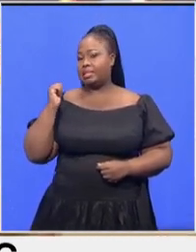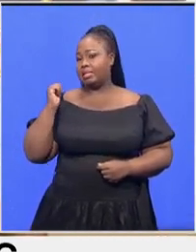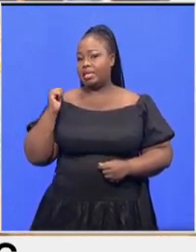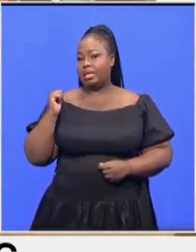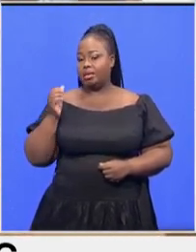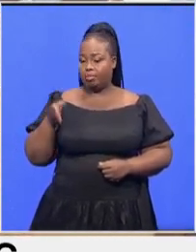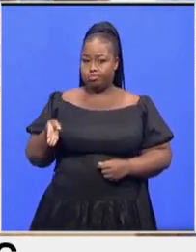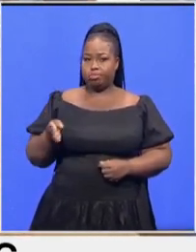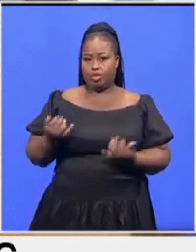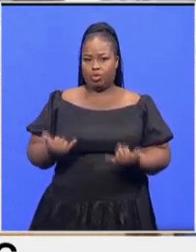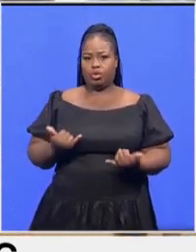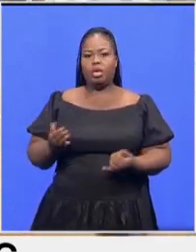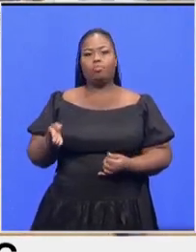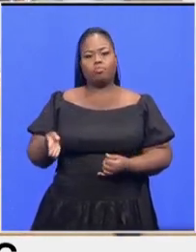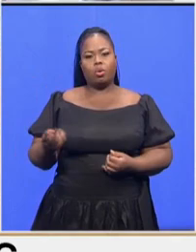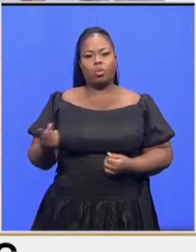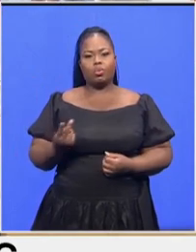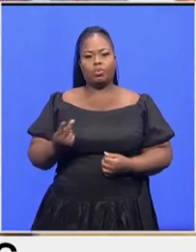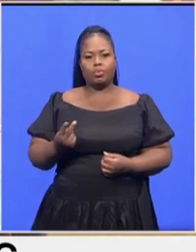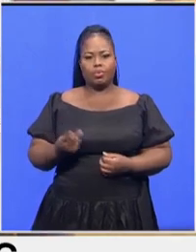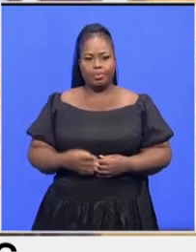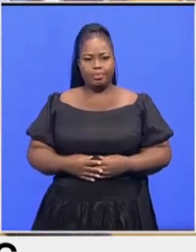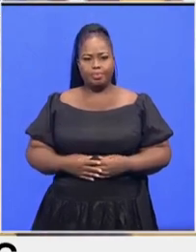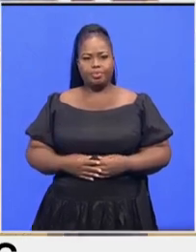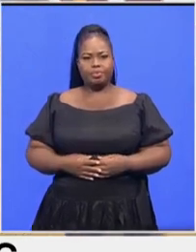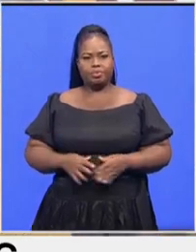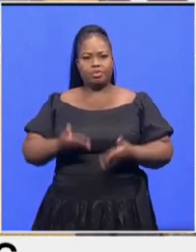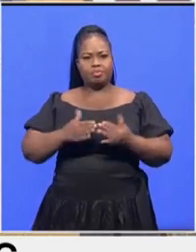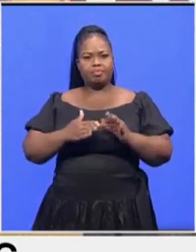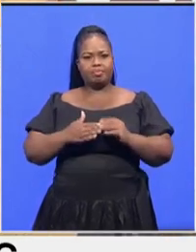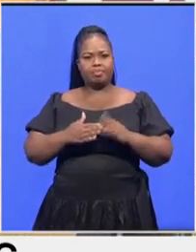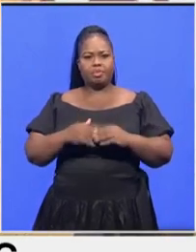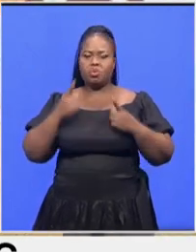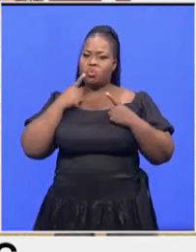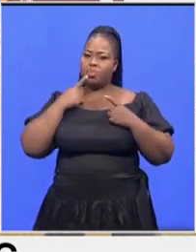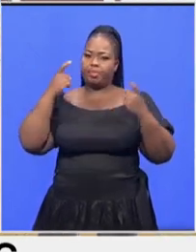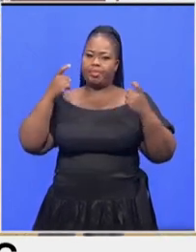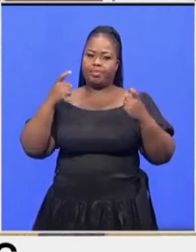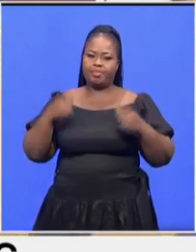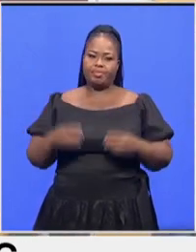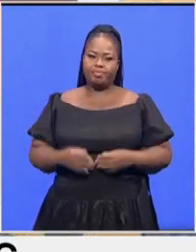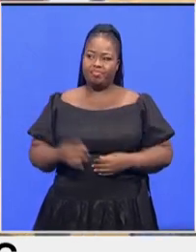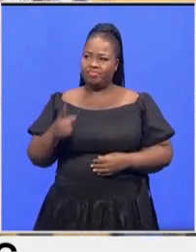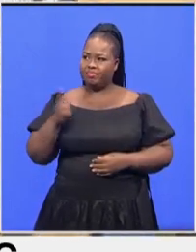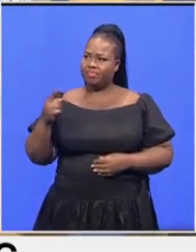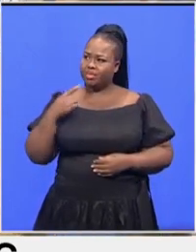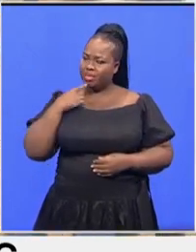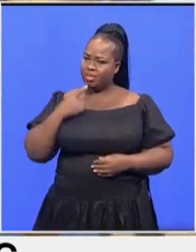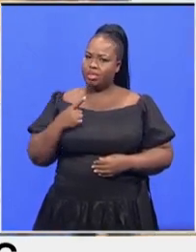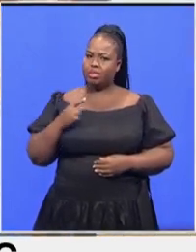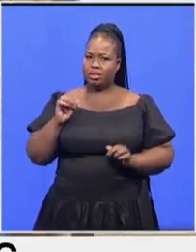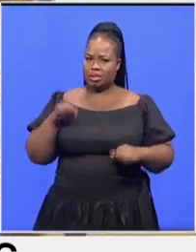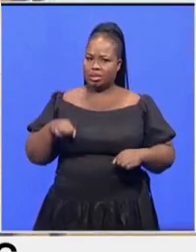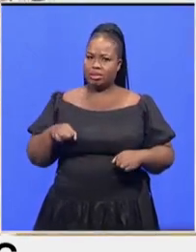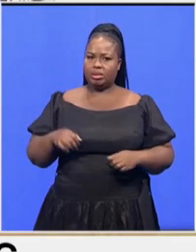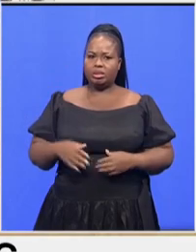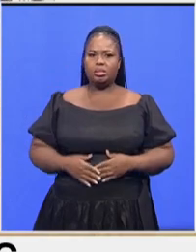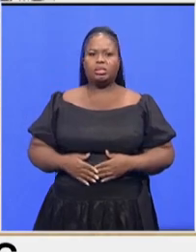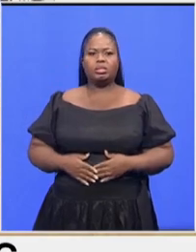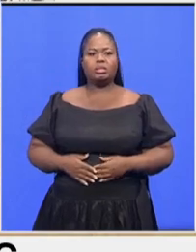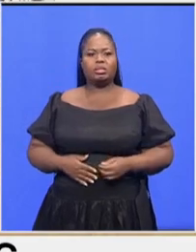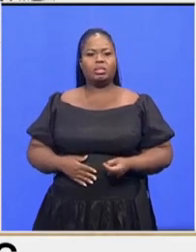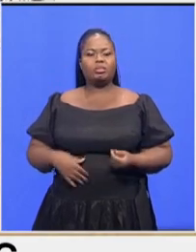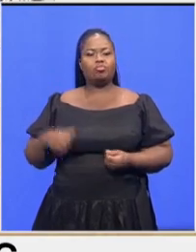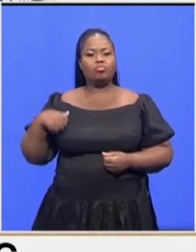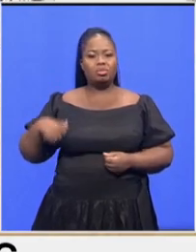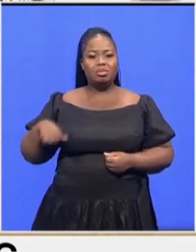and um you know residents complaining that they do um talk to uh the various municipalities